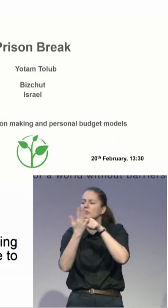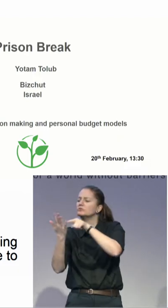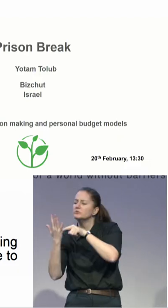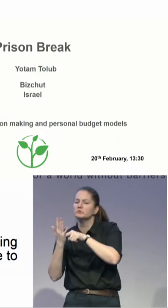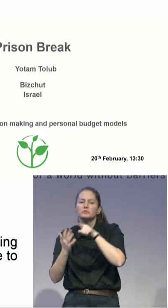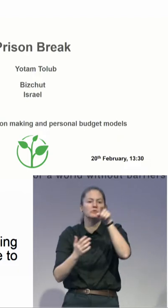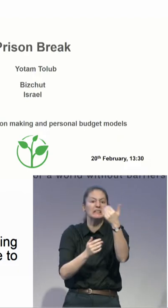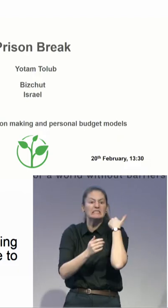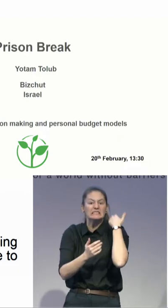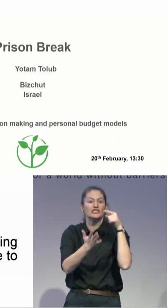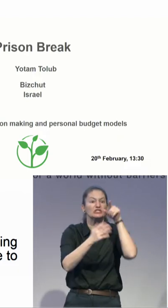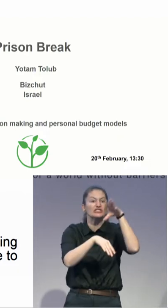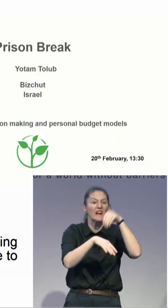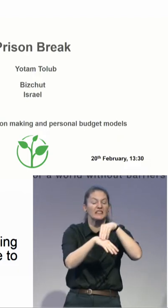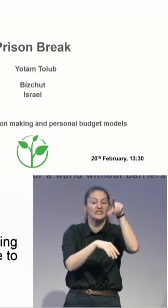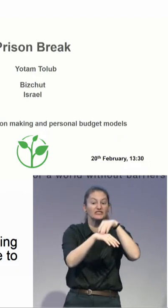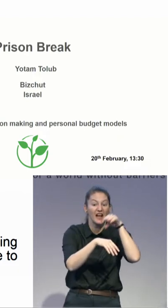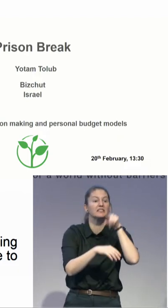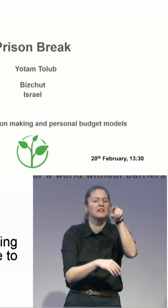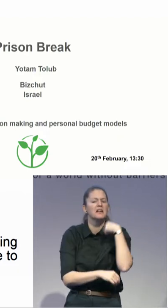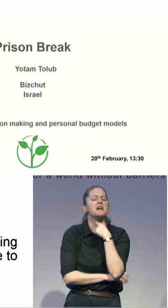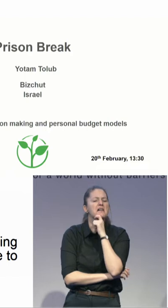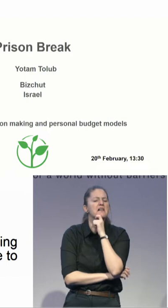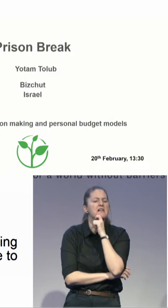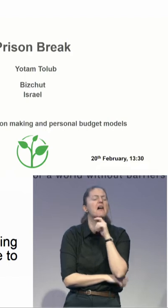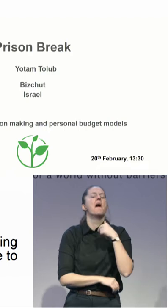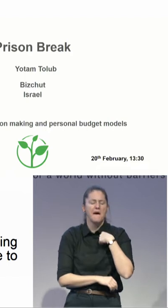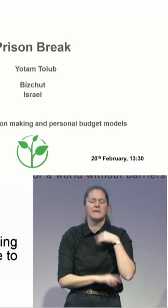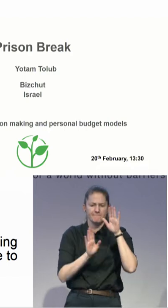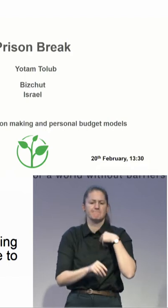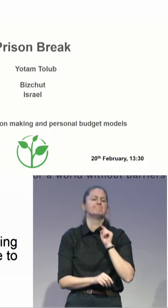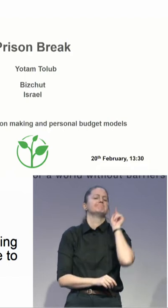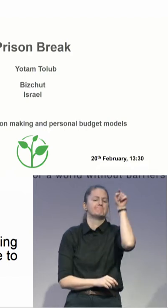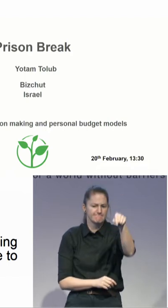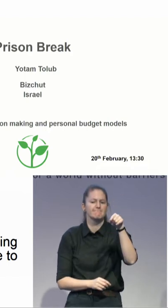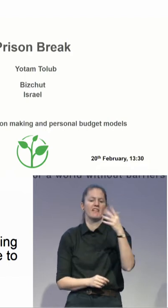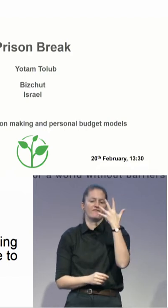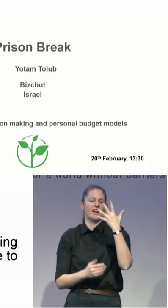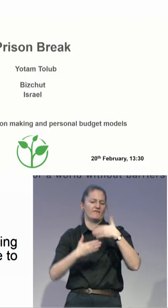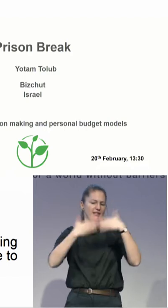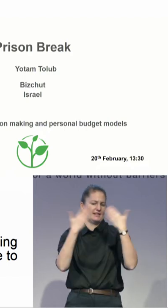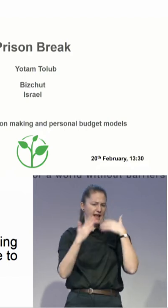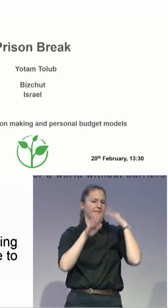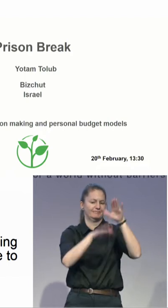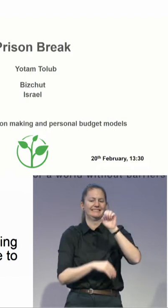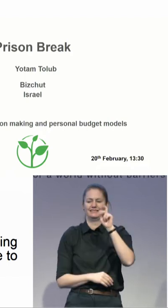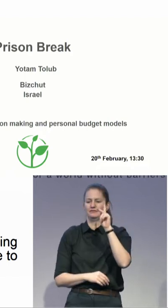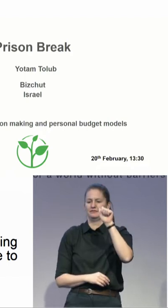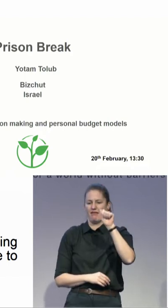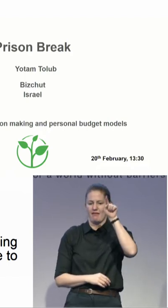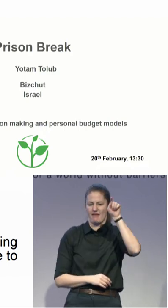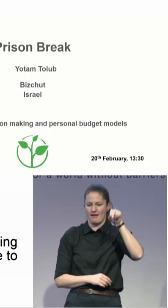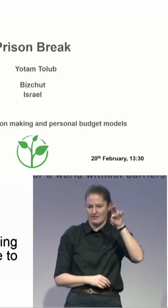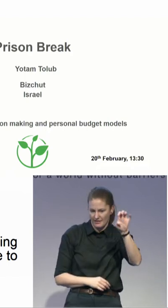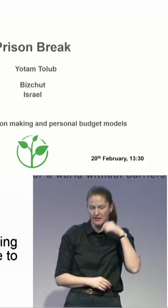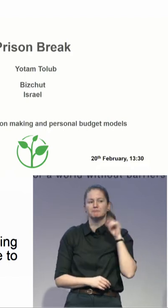lesson from Maths. And a lot of my knowledge and my thoughts on supported decision making